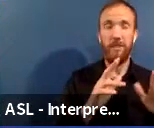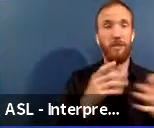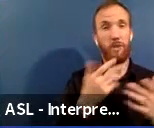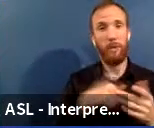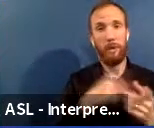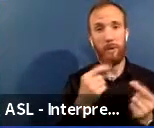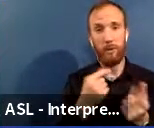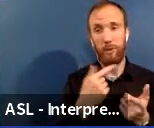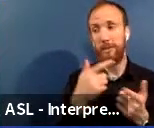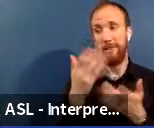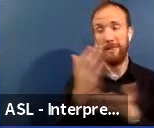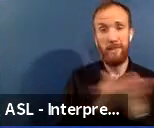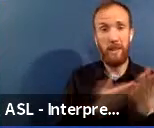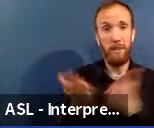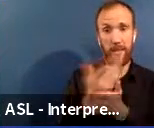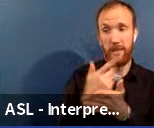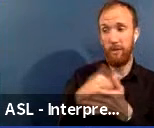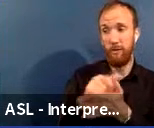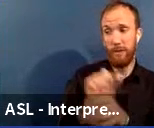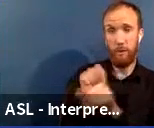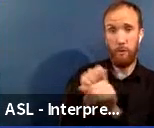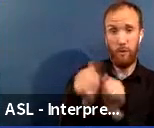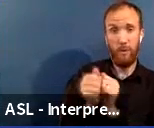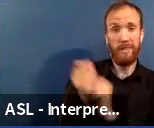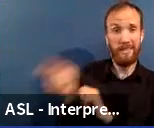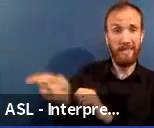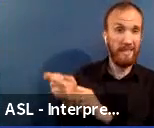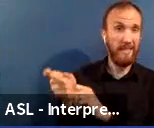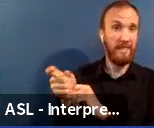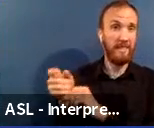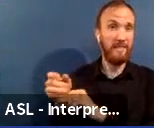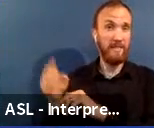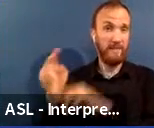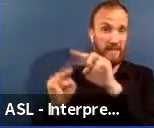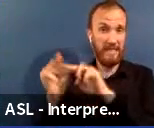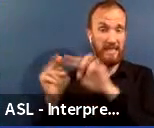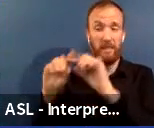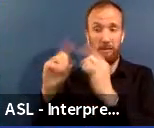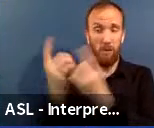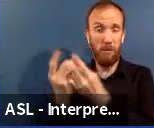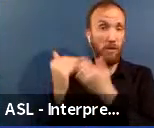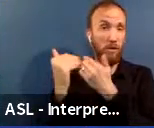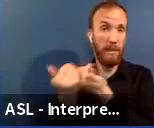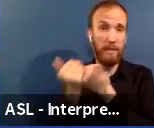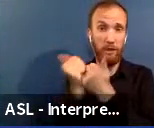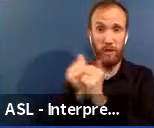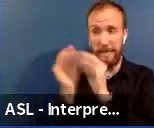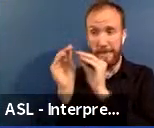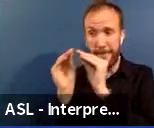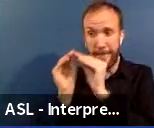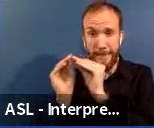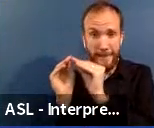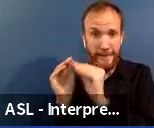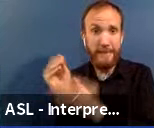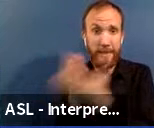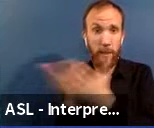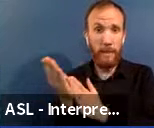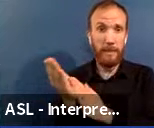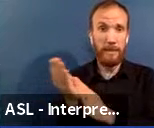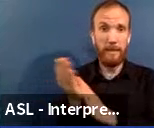There is a very close collaboration between CPS Capital and Facilities Departments to address all the building needs, and we meet weekly.